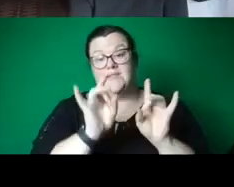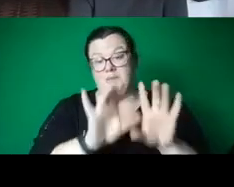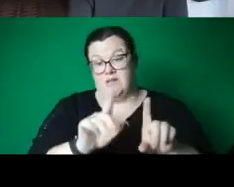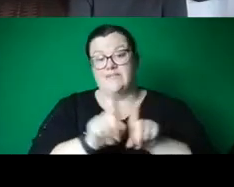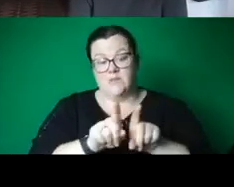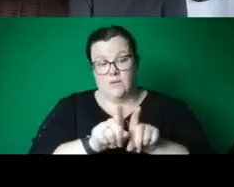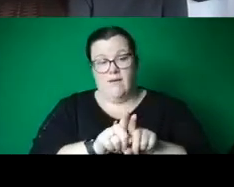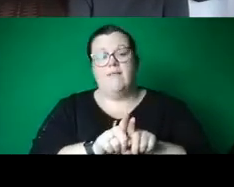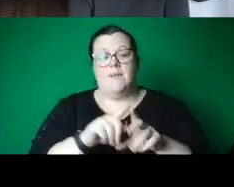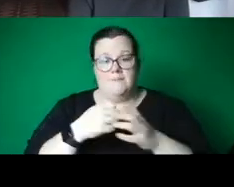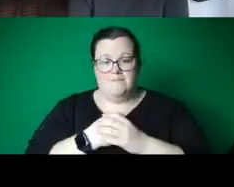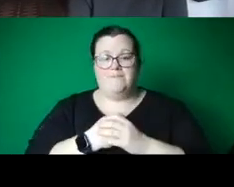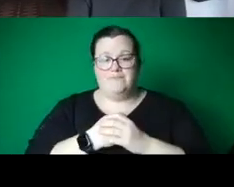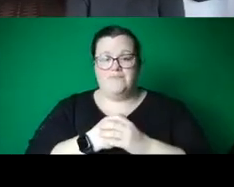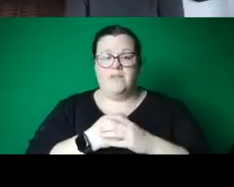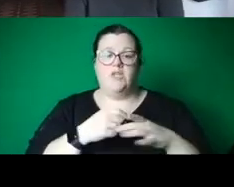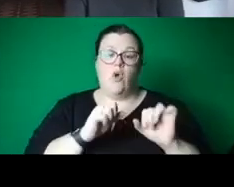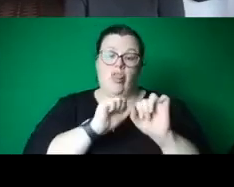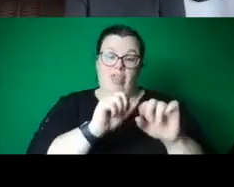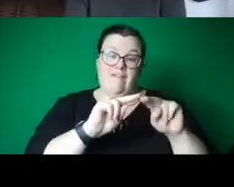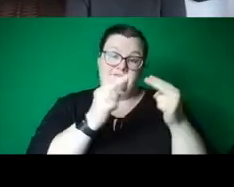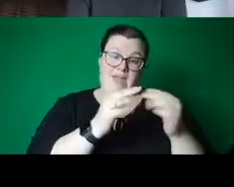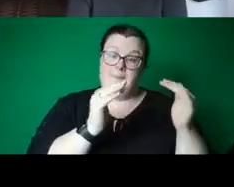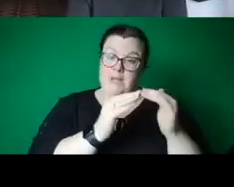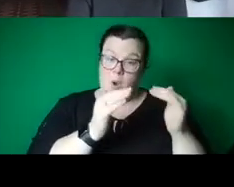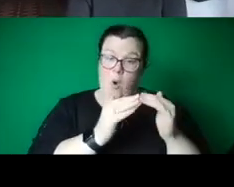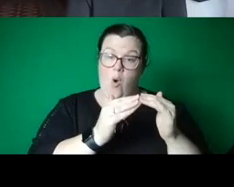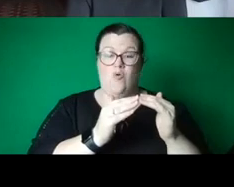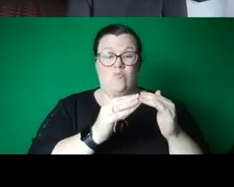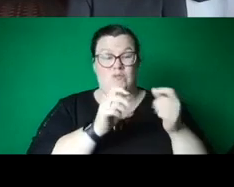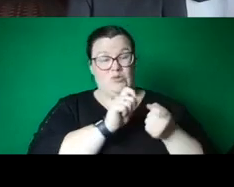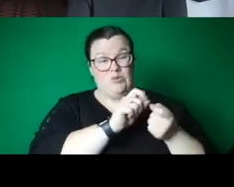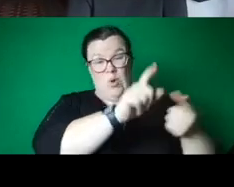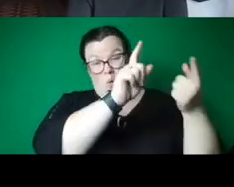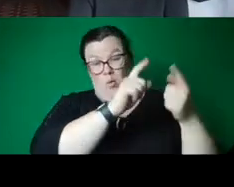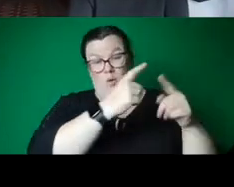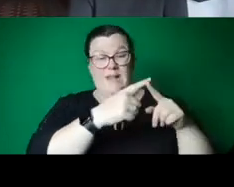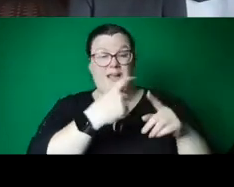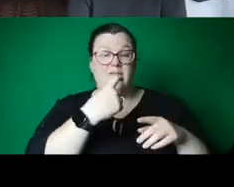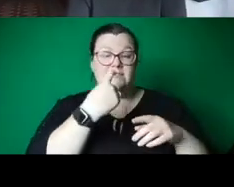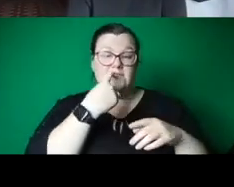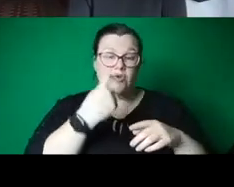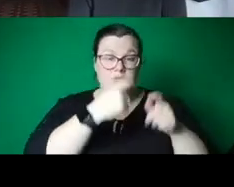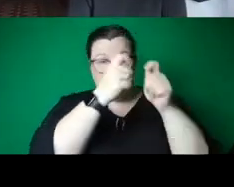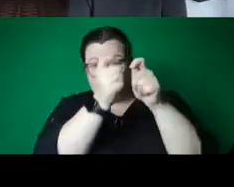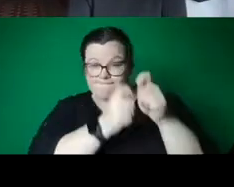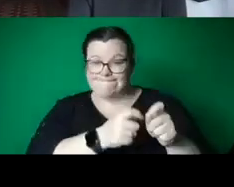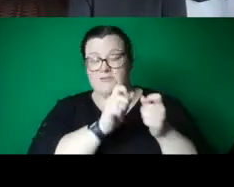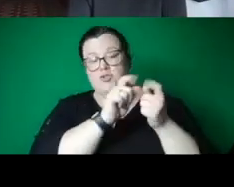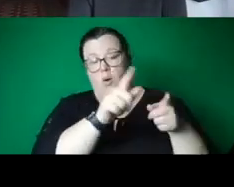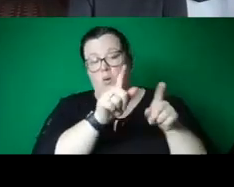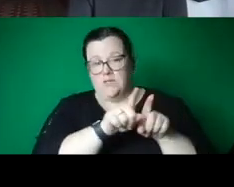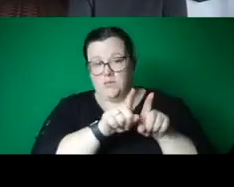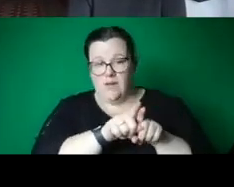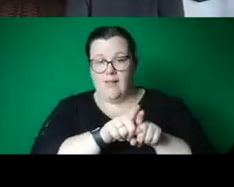family home with the sculpture studio and garden was sold, and there is now a high rise in that spot. Toporidze's public sculptures were